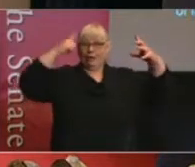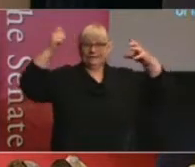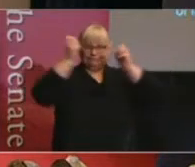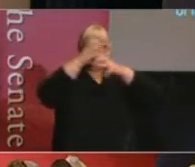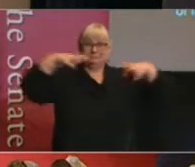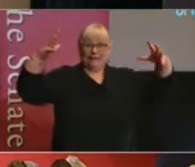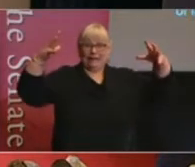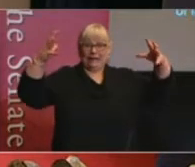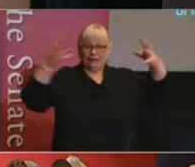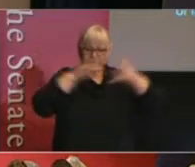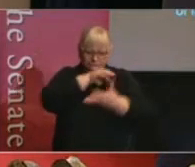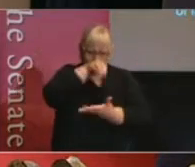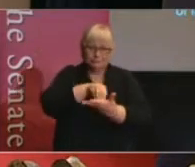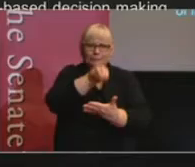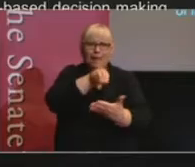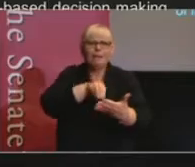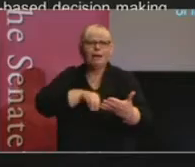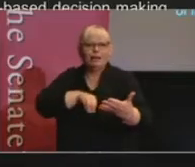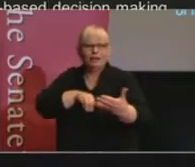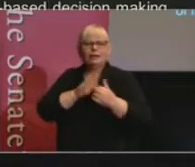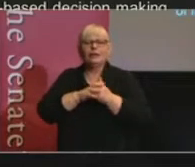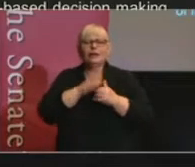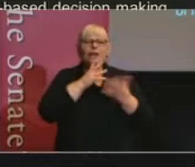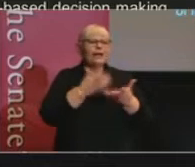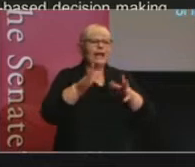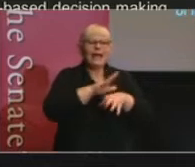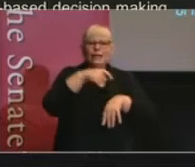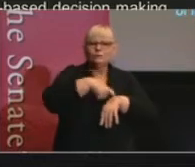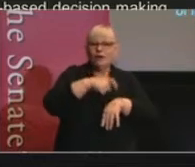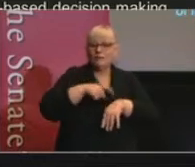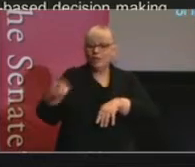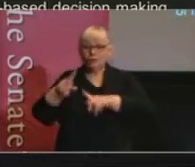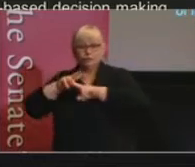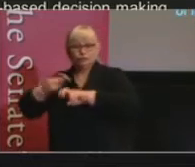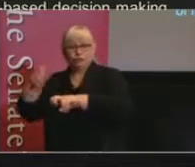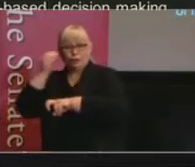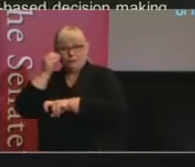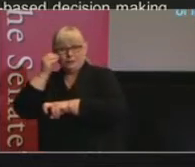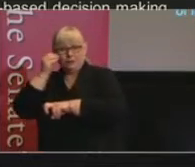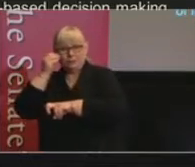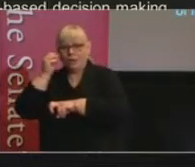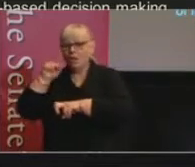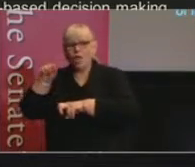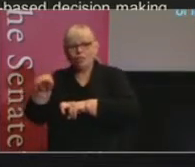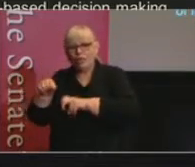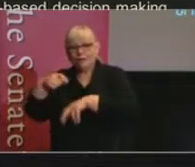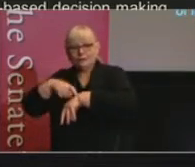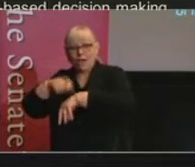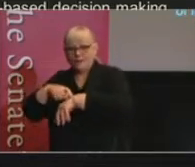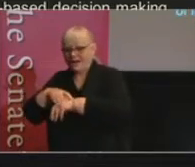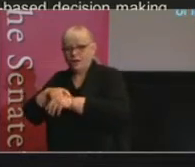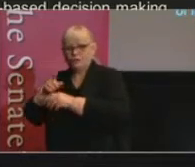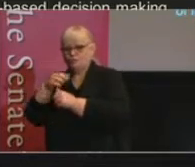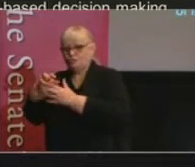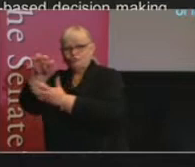For example, you know, how might you get the timing of a scrutiny committee's alert digest or digest report right